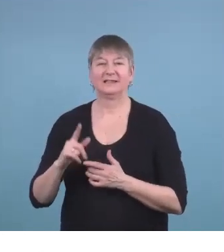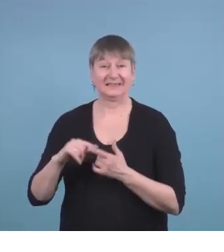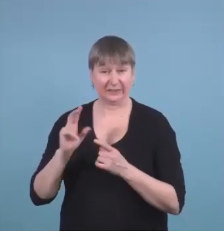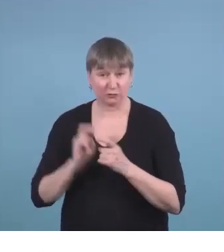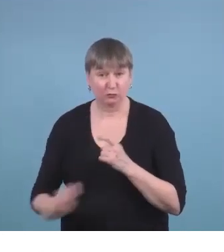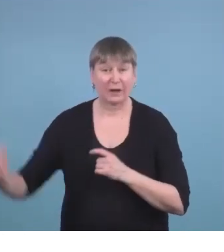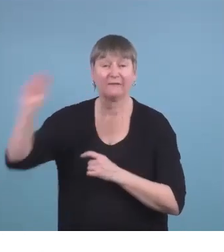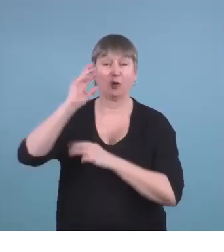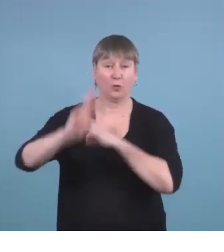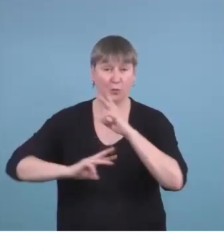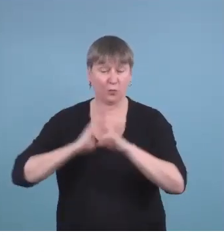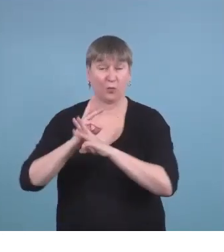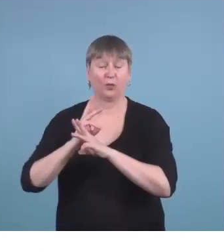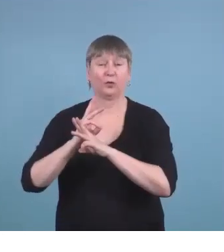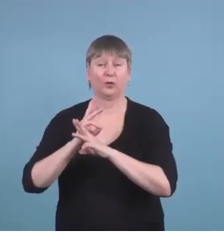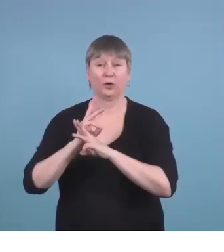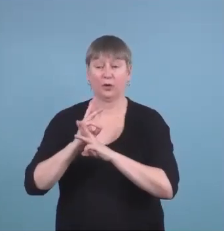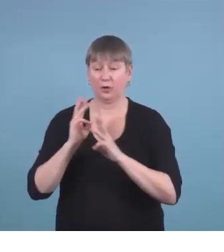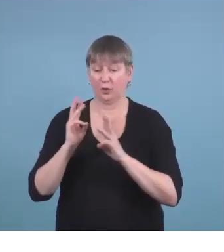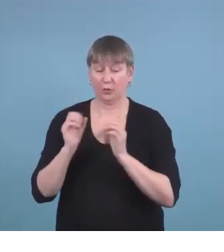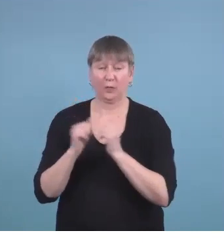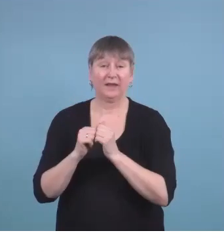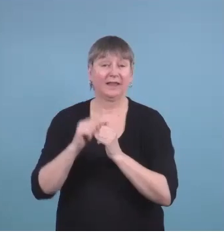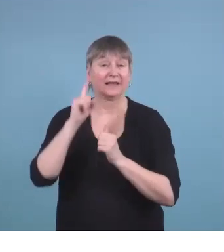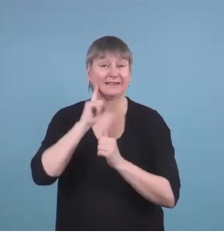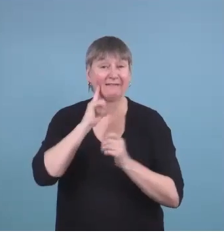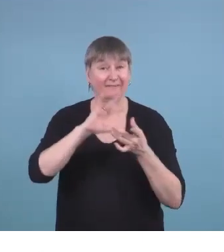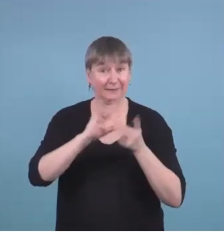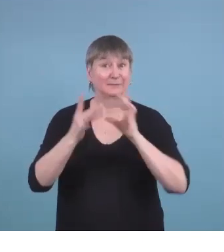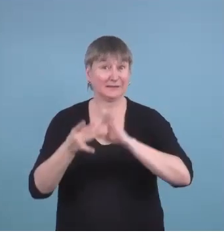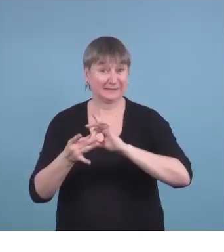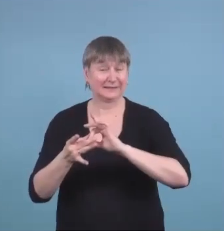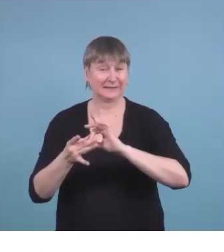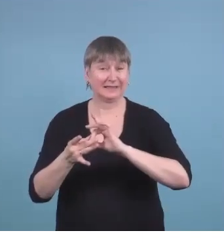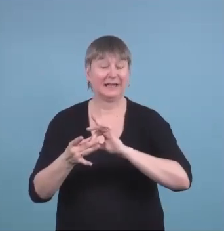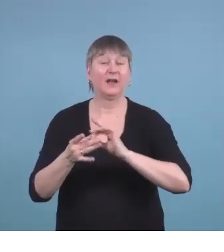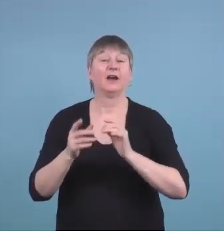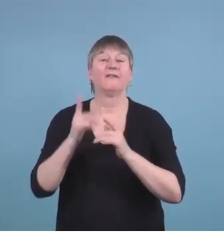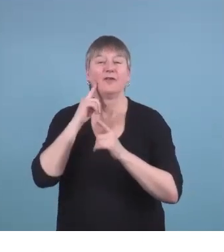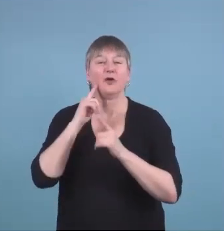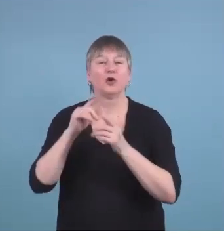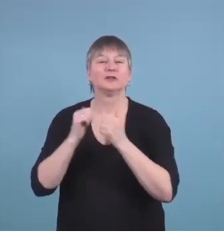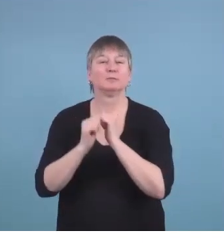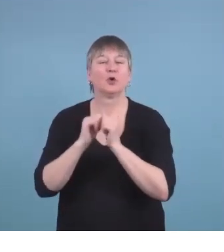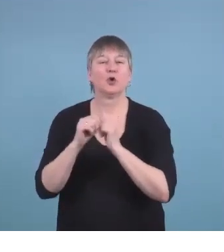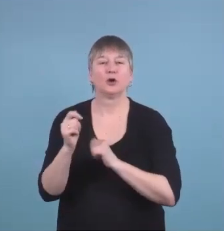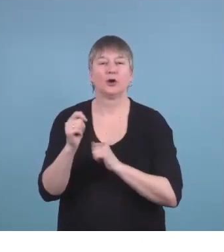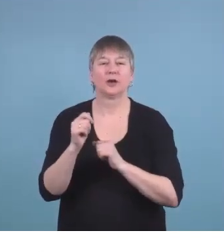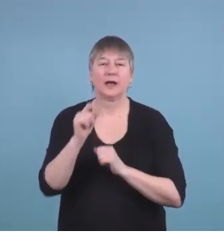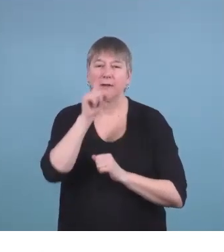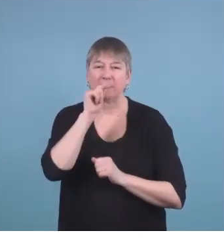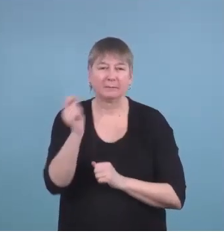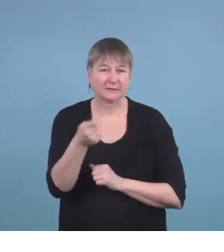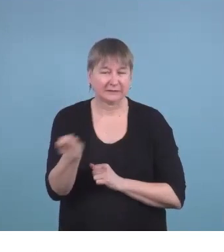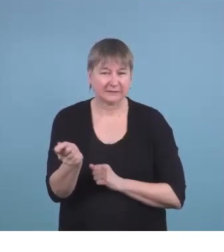with the Deaf Olympics in Badminton and we've been able to connect with them